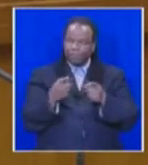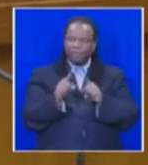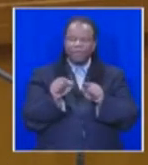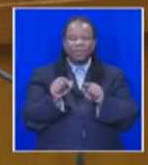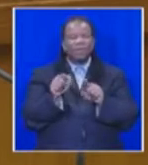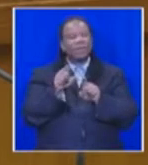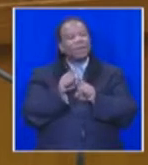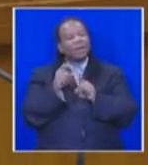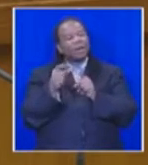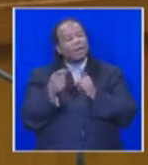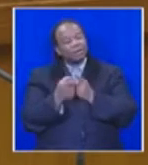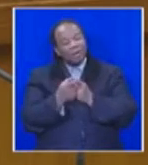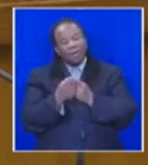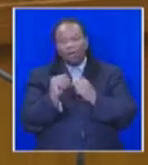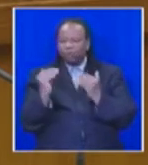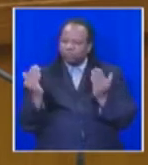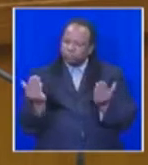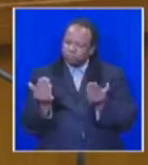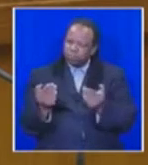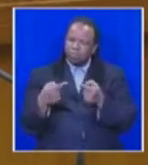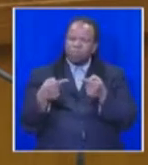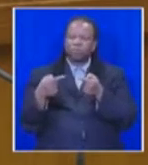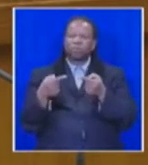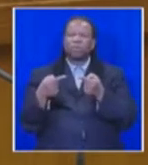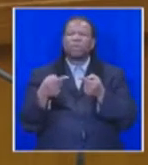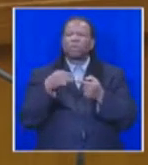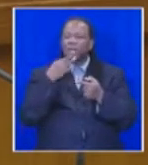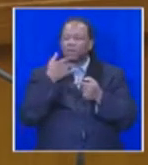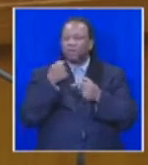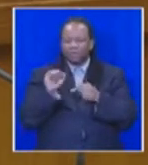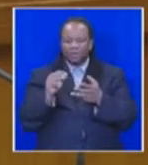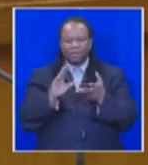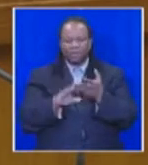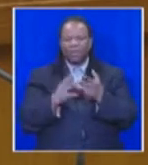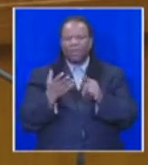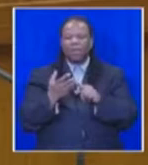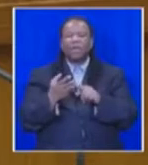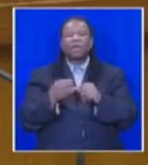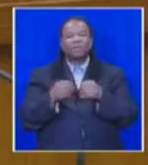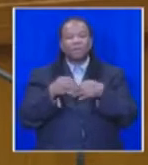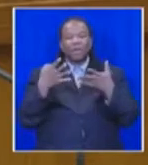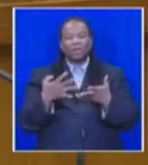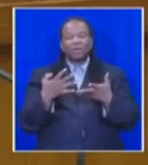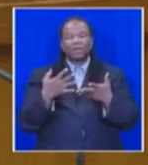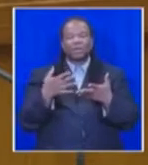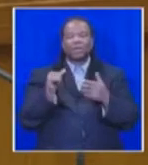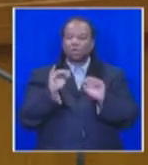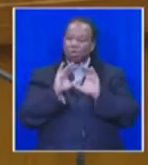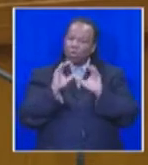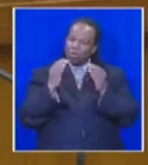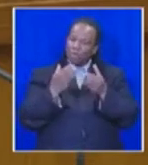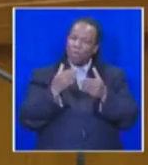quality debate and reject insulting language. And nine, establish a committee consisting of the leader of government